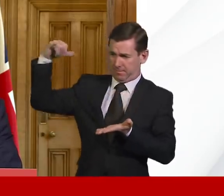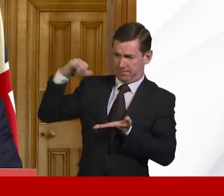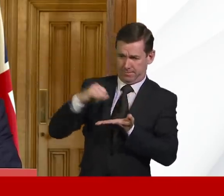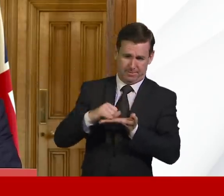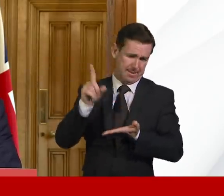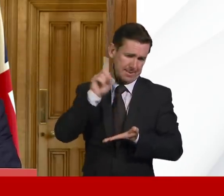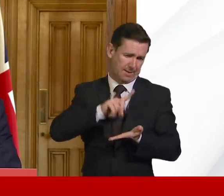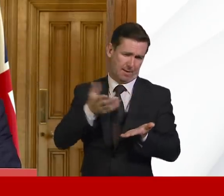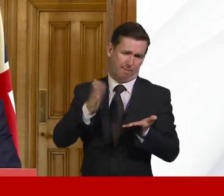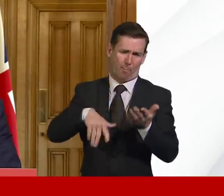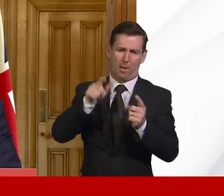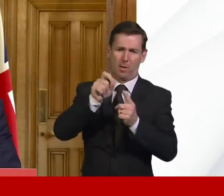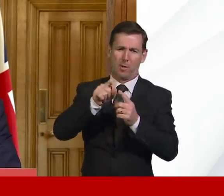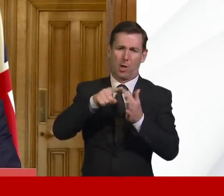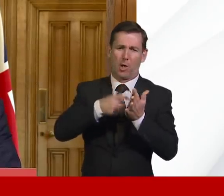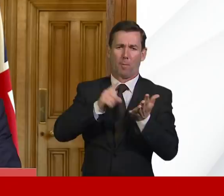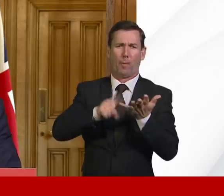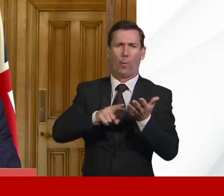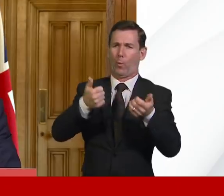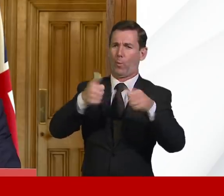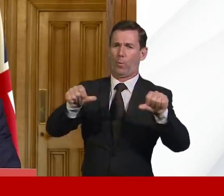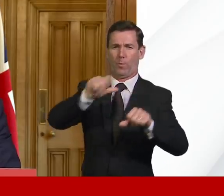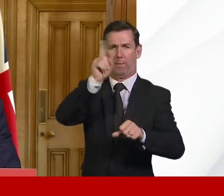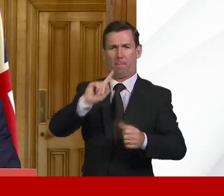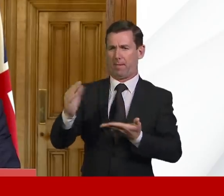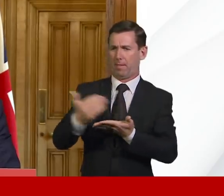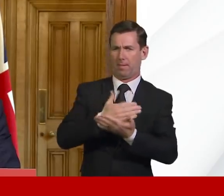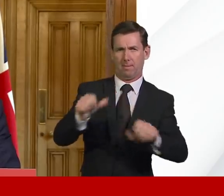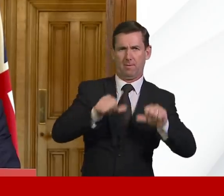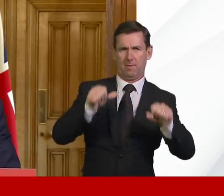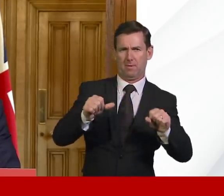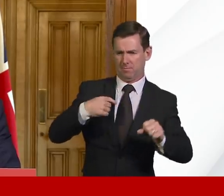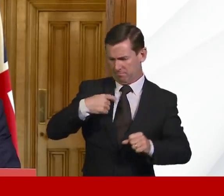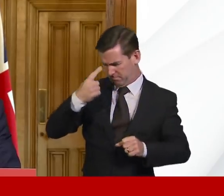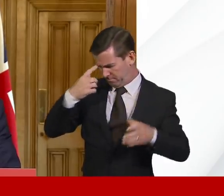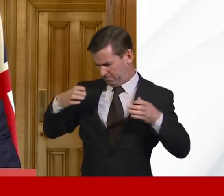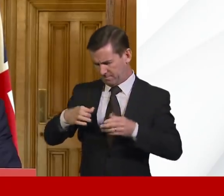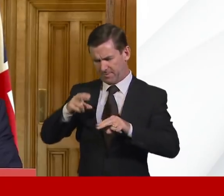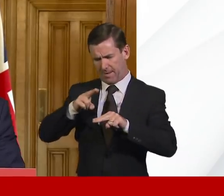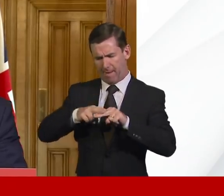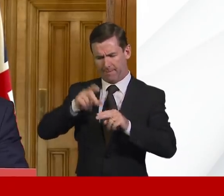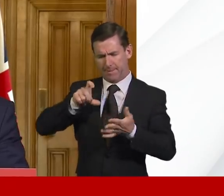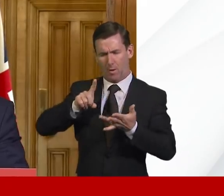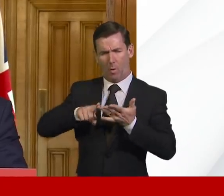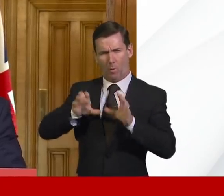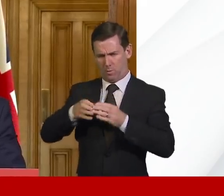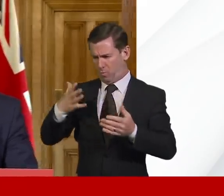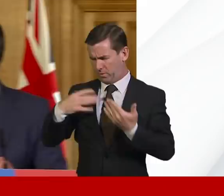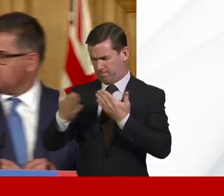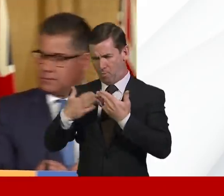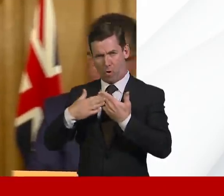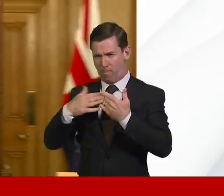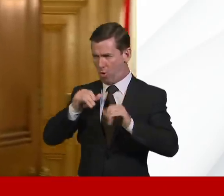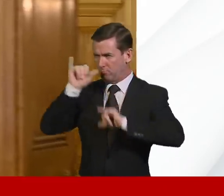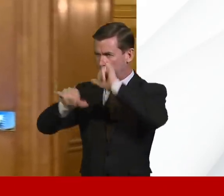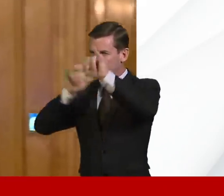yesterday. And the FCO are, of course, working very hard to get more flights confirmed in the coming days. Stephen, did you want to add anything? Yes,